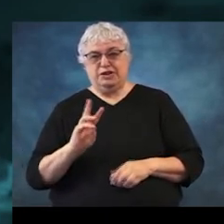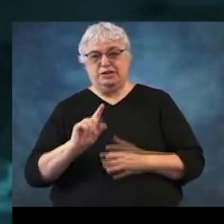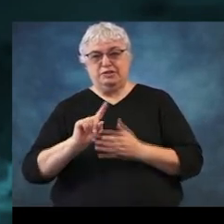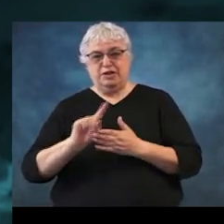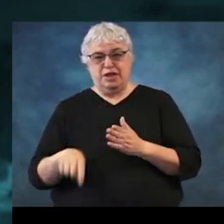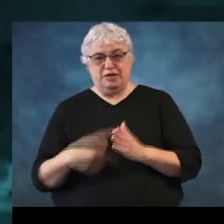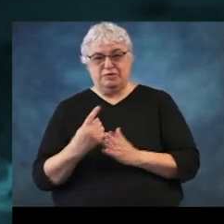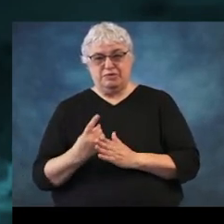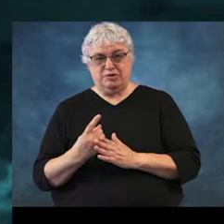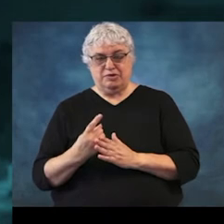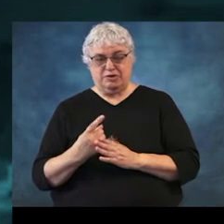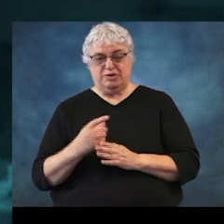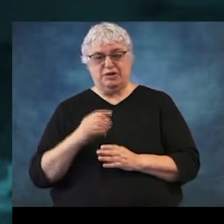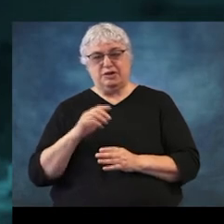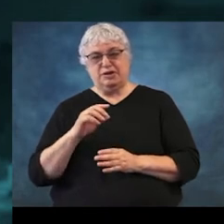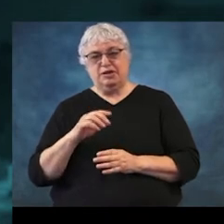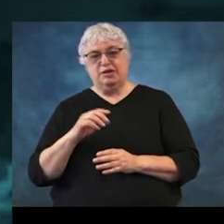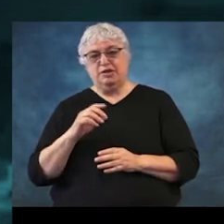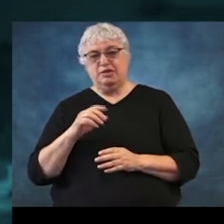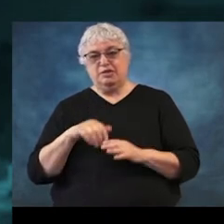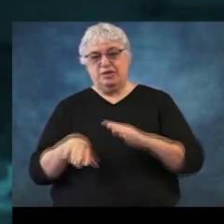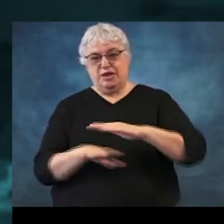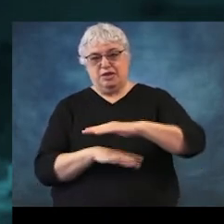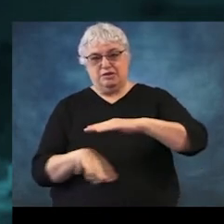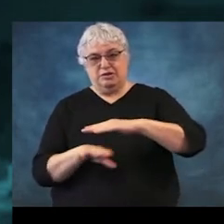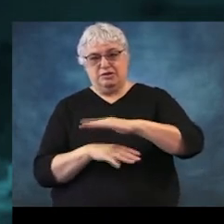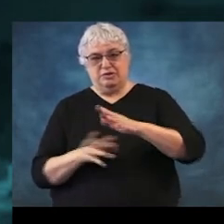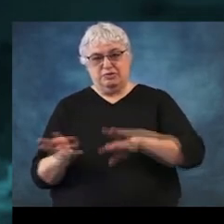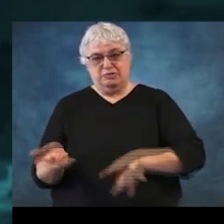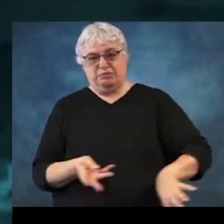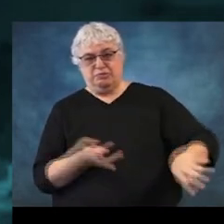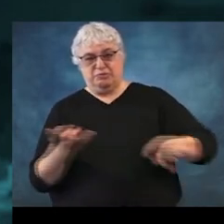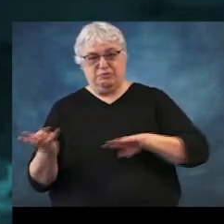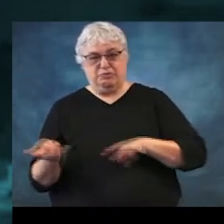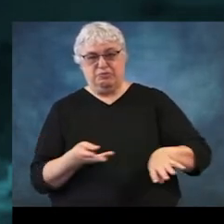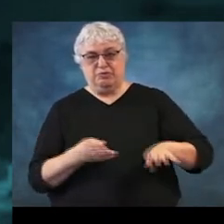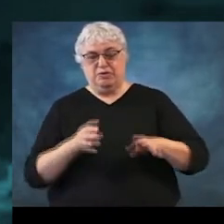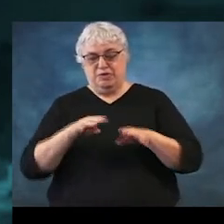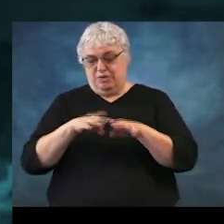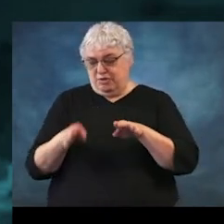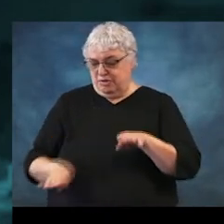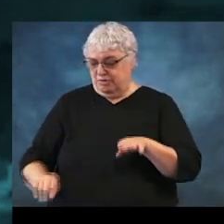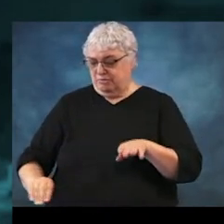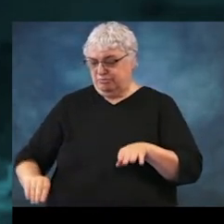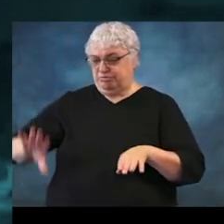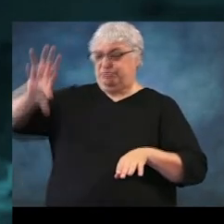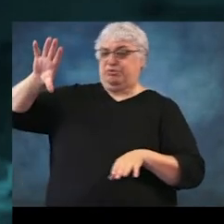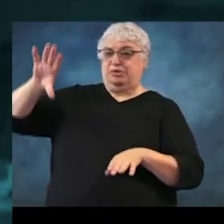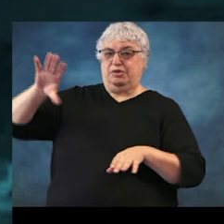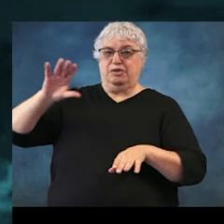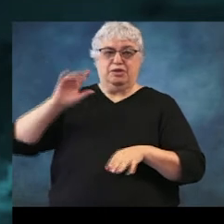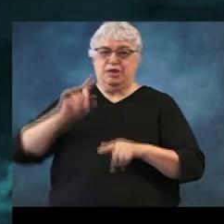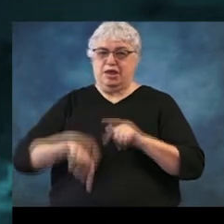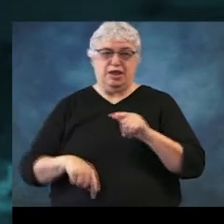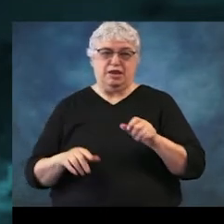an hour, we know that the underground drainage system or the roadside ditch is not going to be able to completely convey